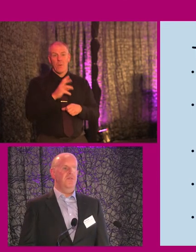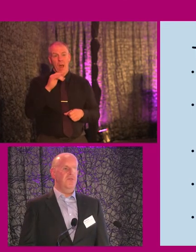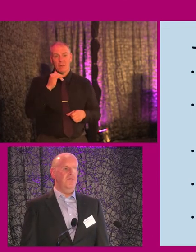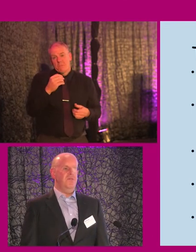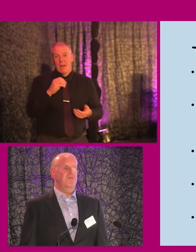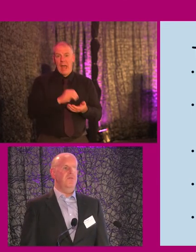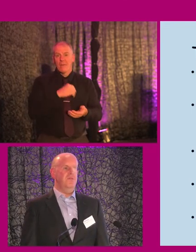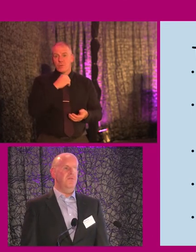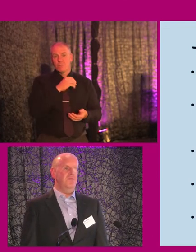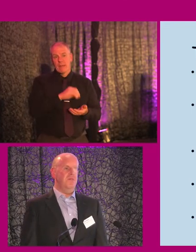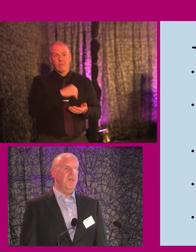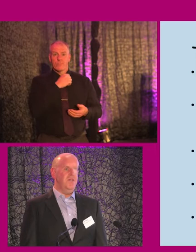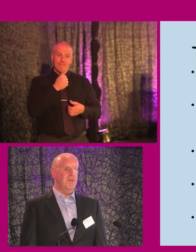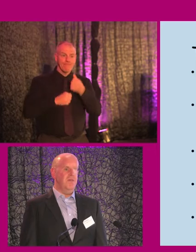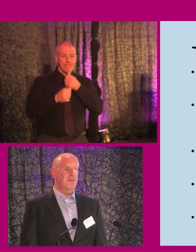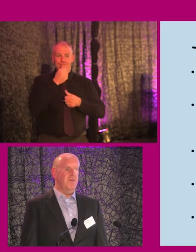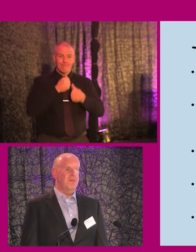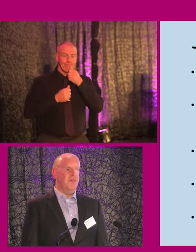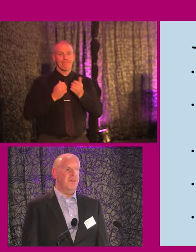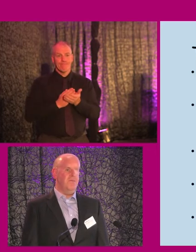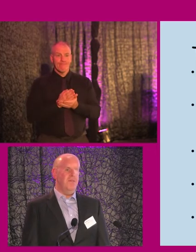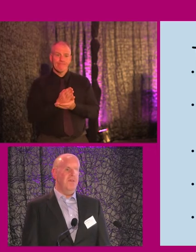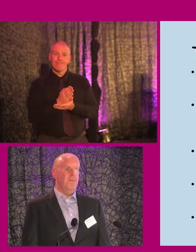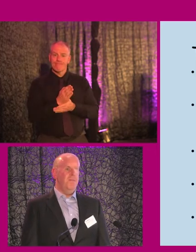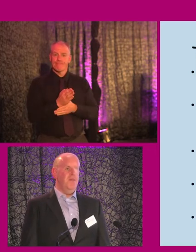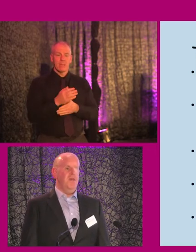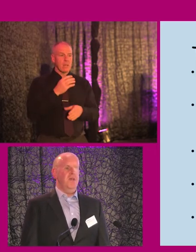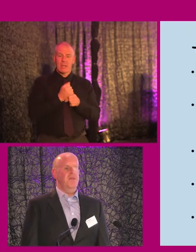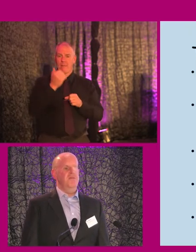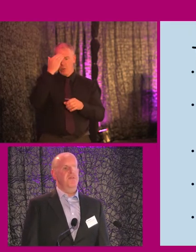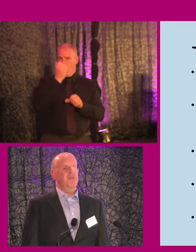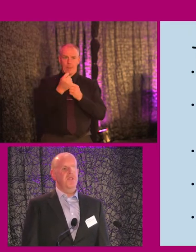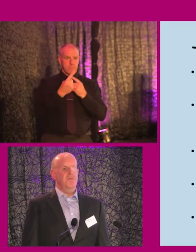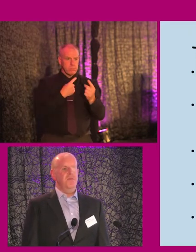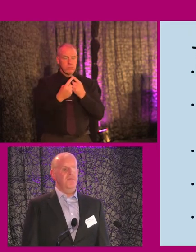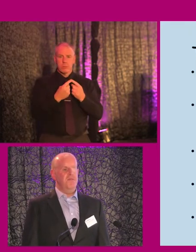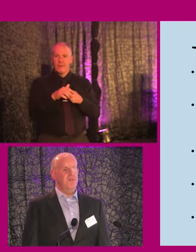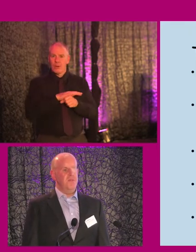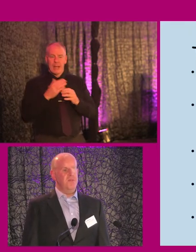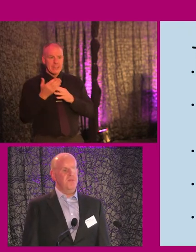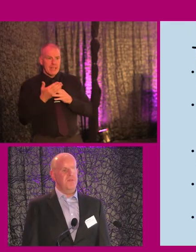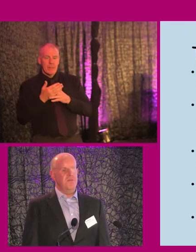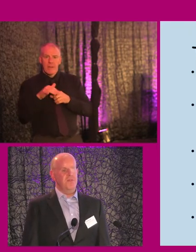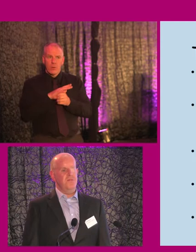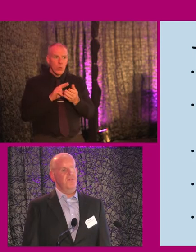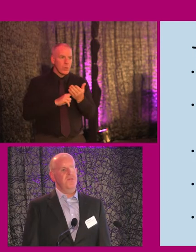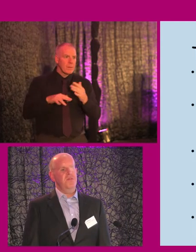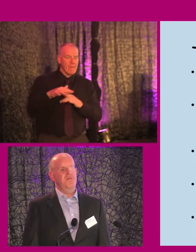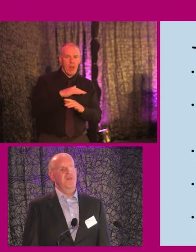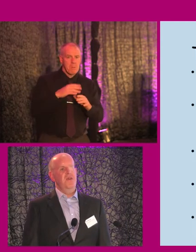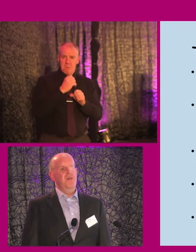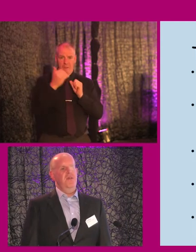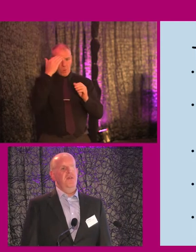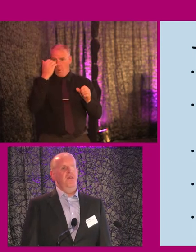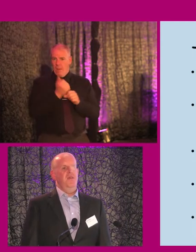wasn't used to engaging or interacting with kind of fully accessible or fully usable environments. So it was just kind